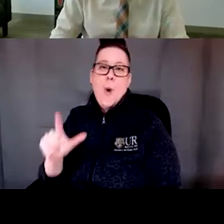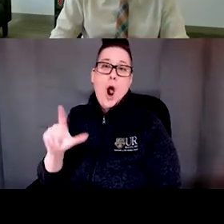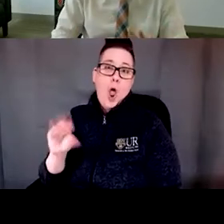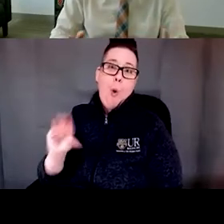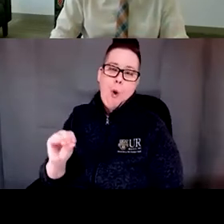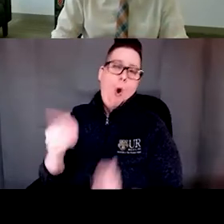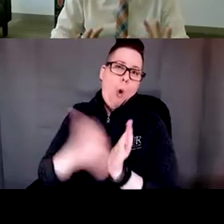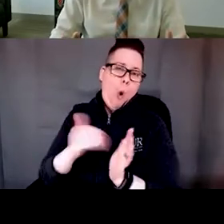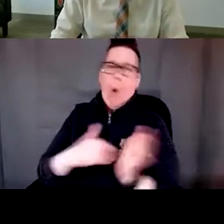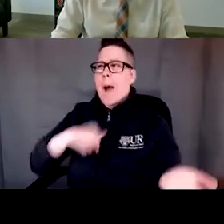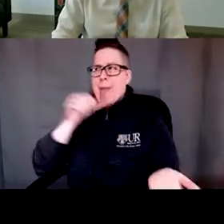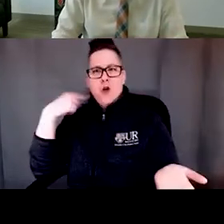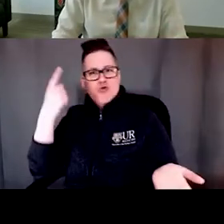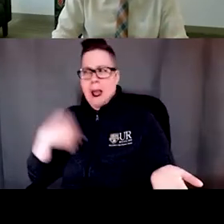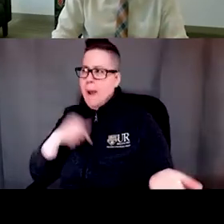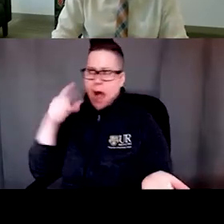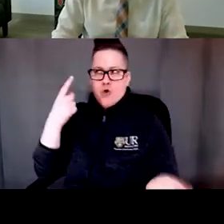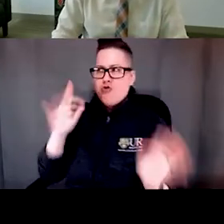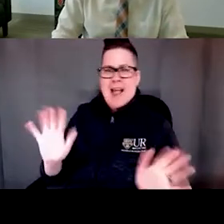all the time. Well, I'm not crazy. I'm not crazy.